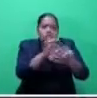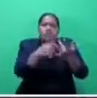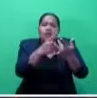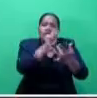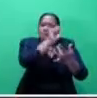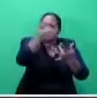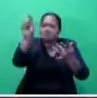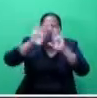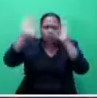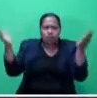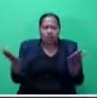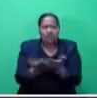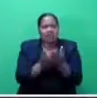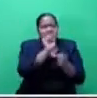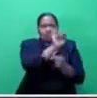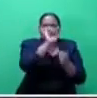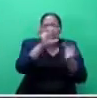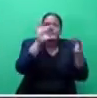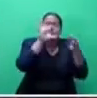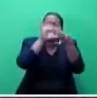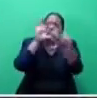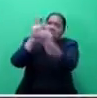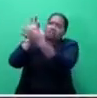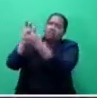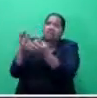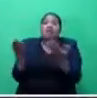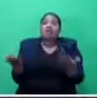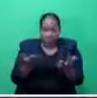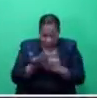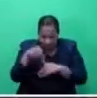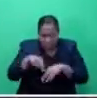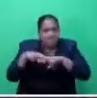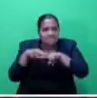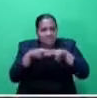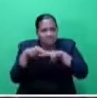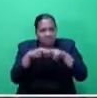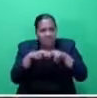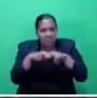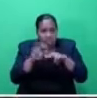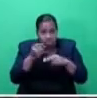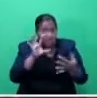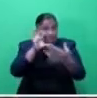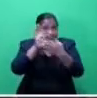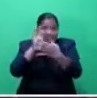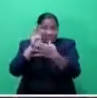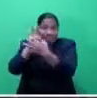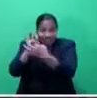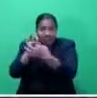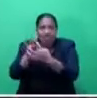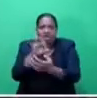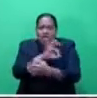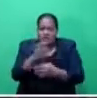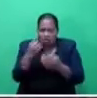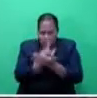And of course, we also have a responsibility, not only during good times, but as a responsible neighbour and of course,